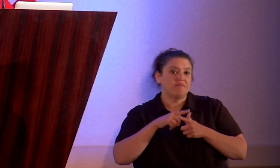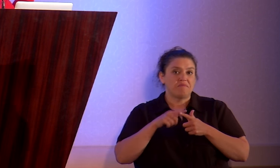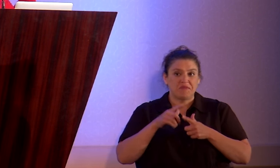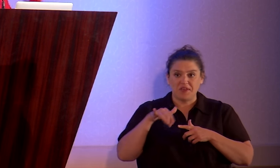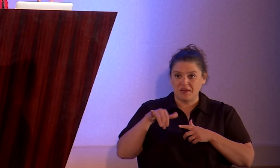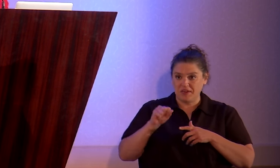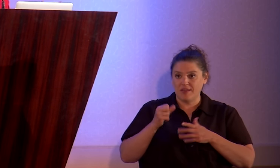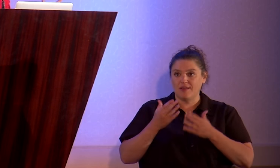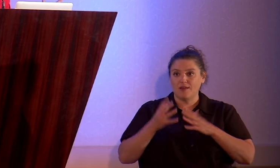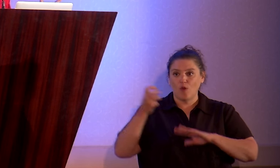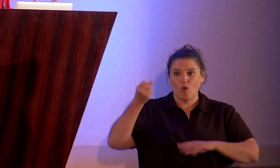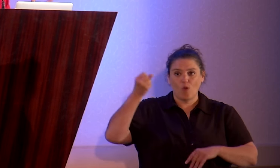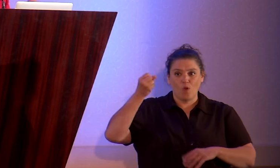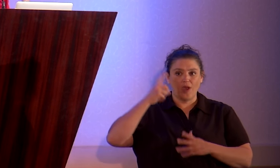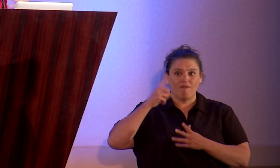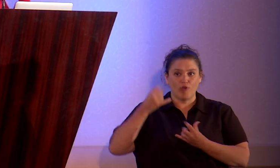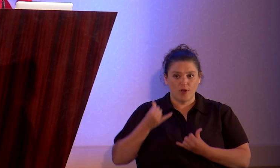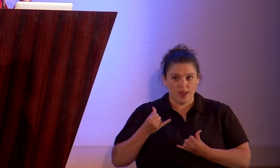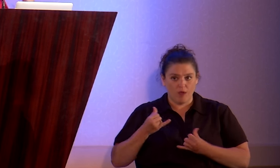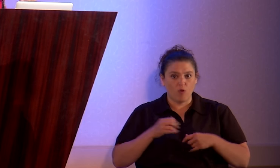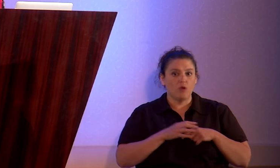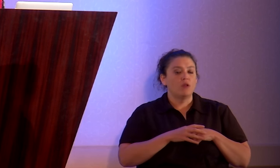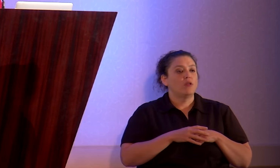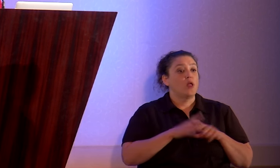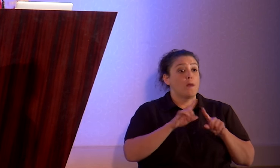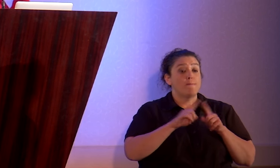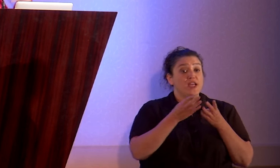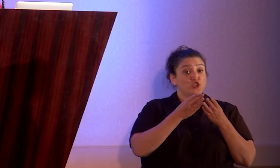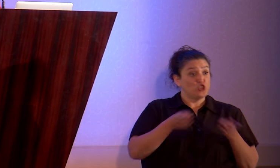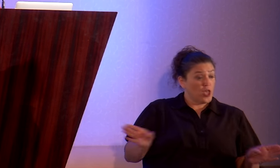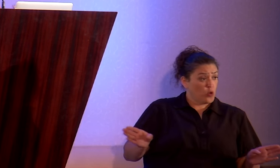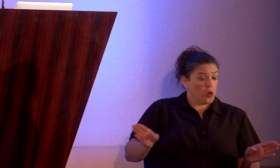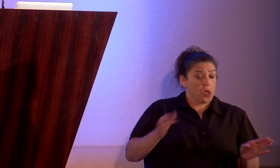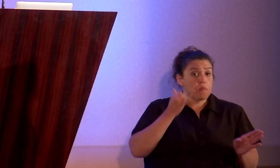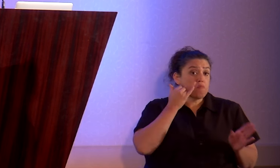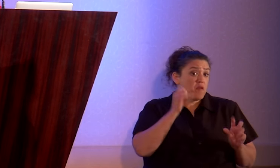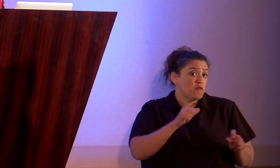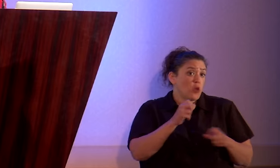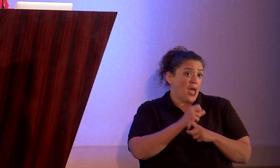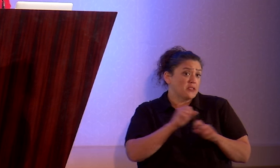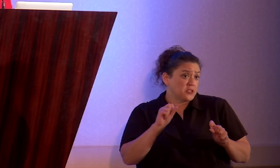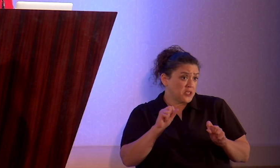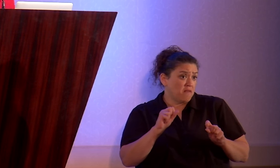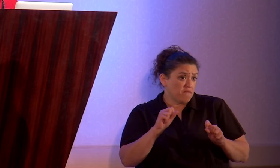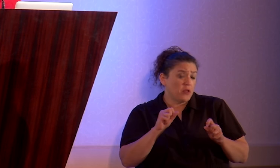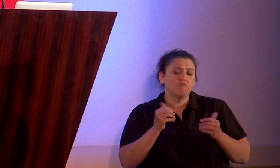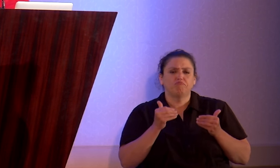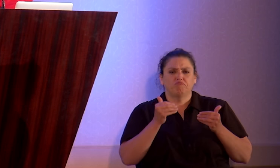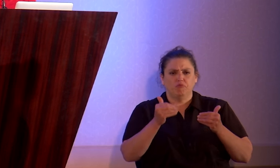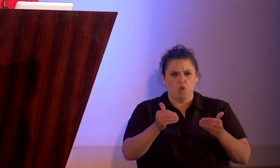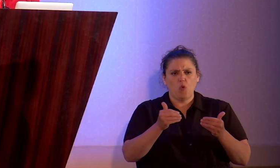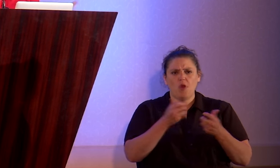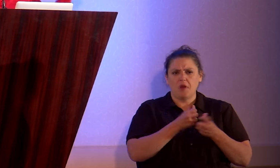absolutely hold off for now. But in general, if you can do it safely, sooner is better.